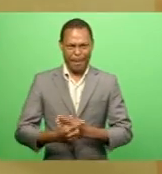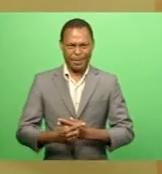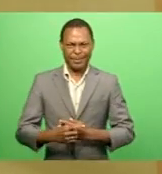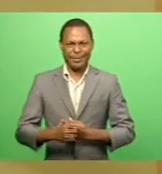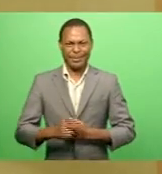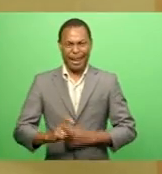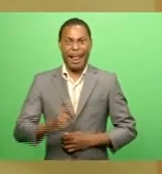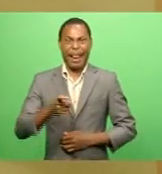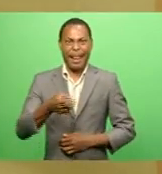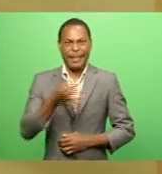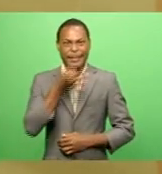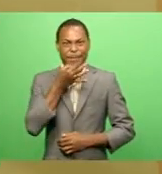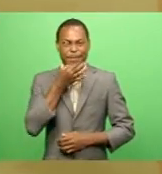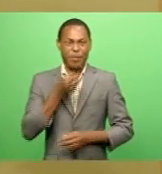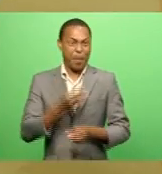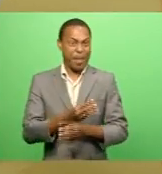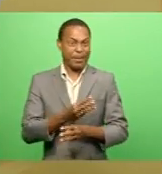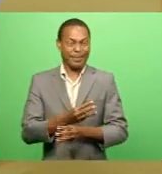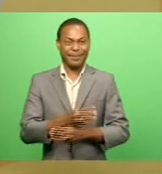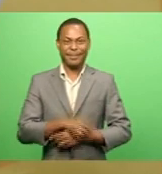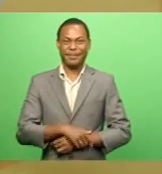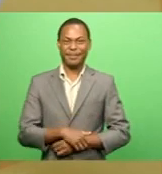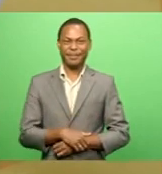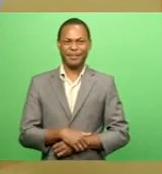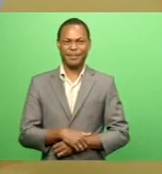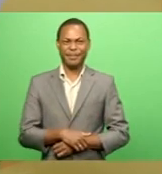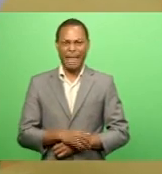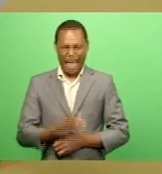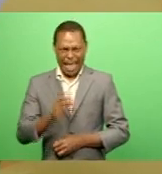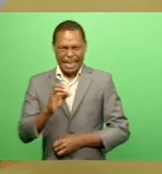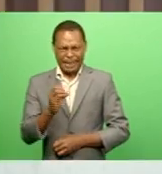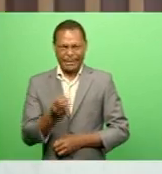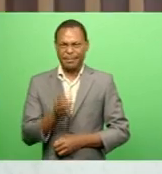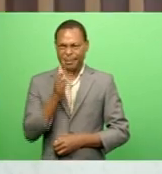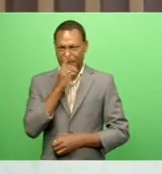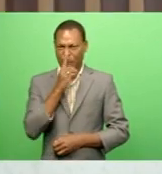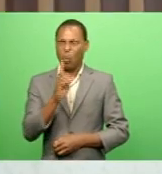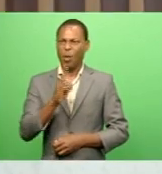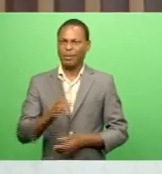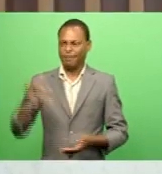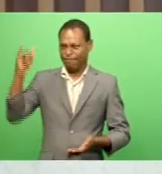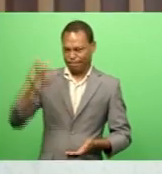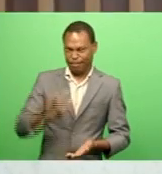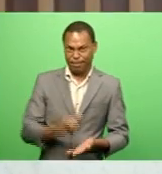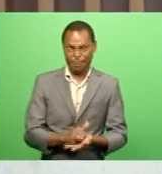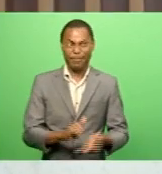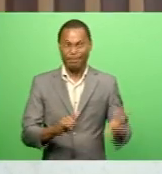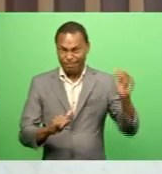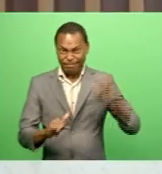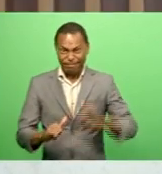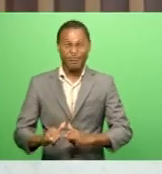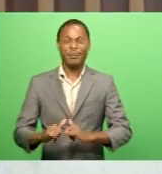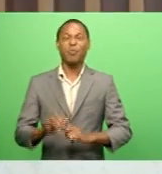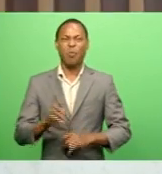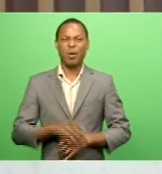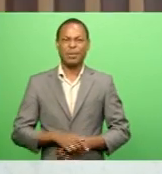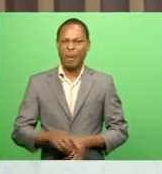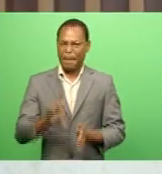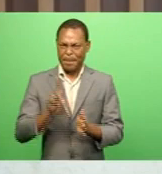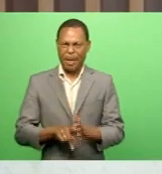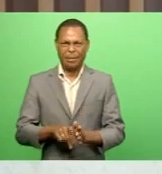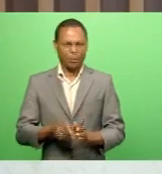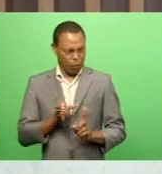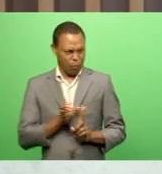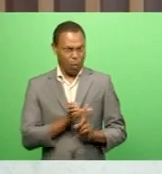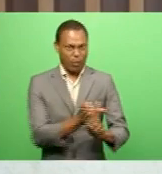Some of the batches of crew members are still coming in and are part of the quarantine, the